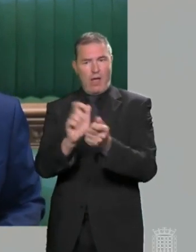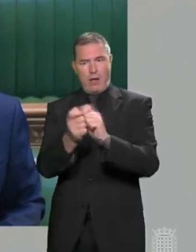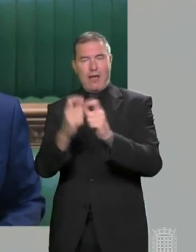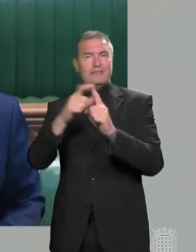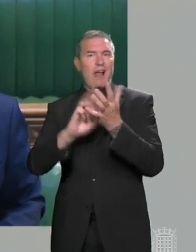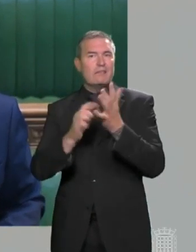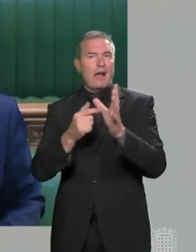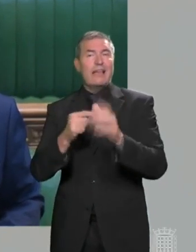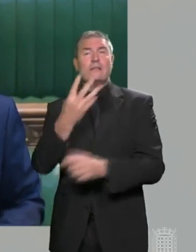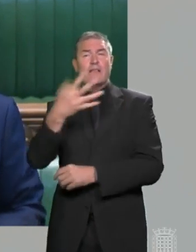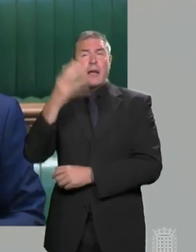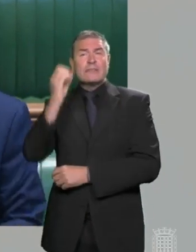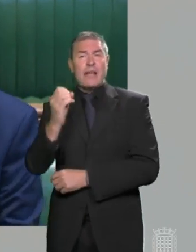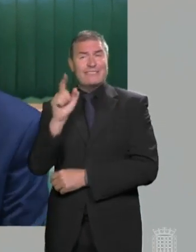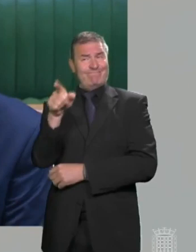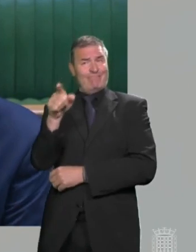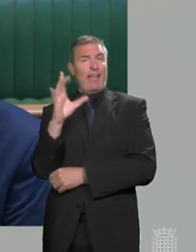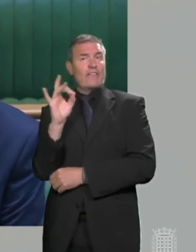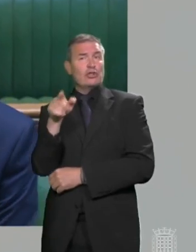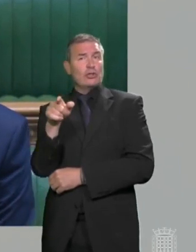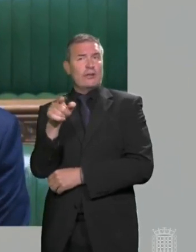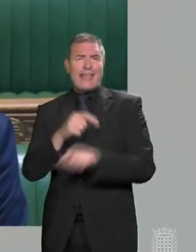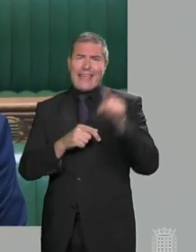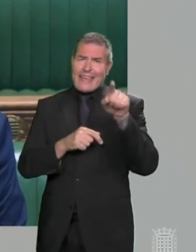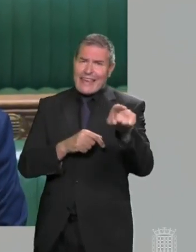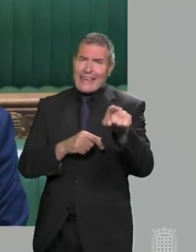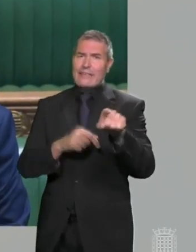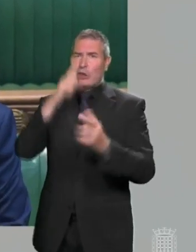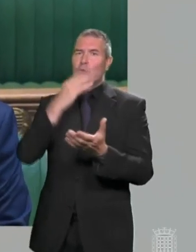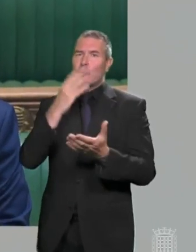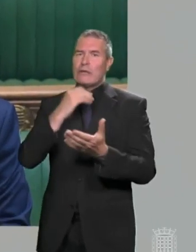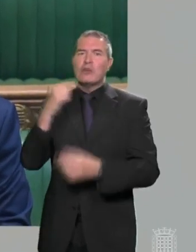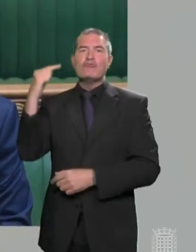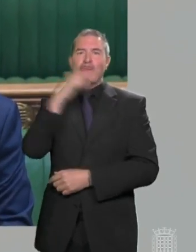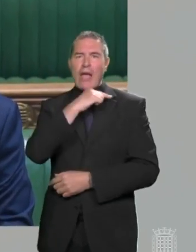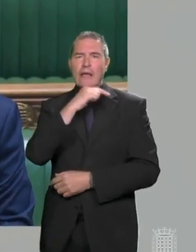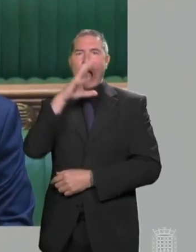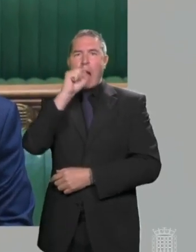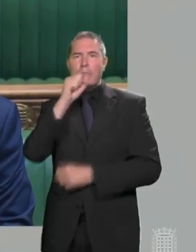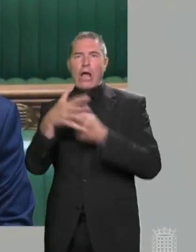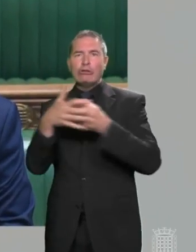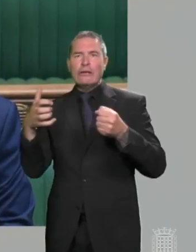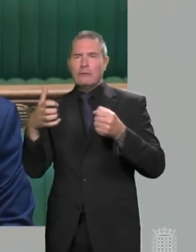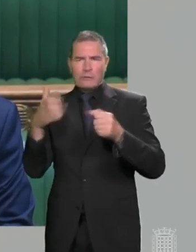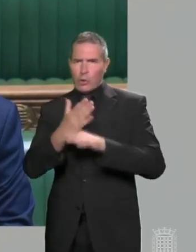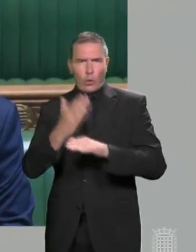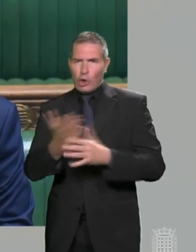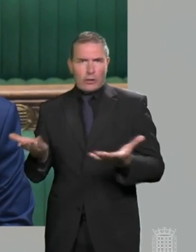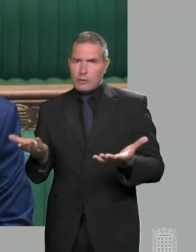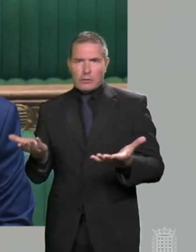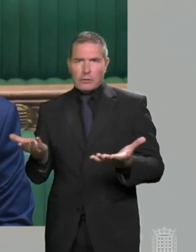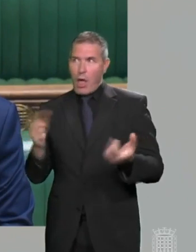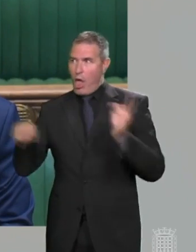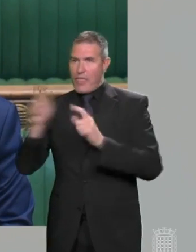% of infections in this country. He's persisting with a traffic light system that doesn't work and won't stop other